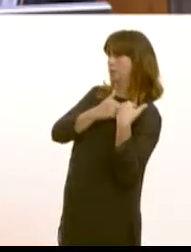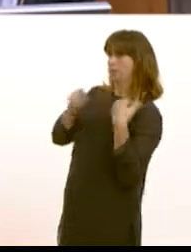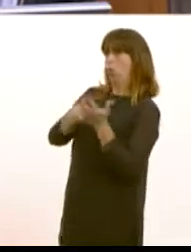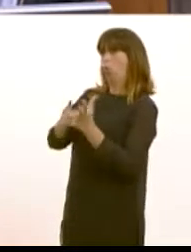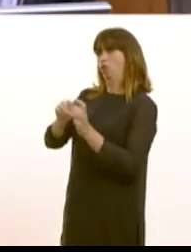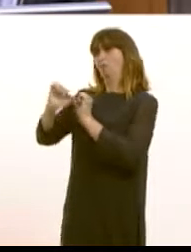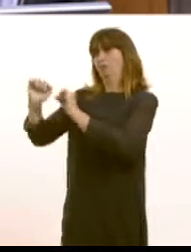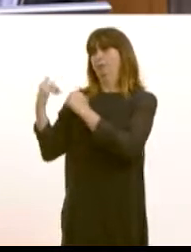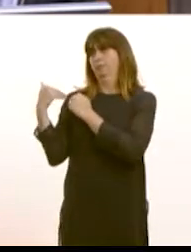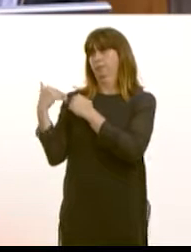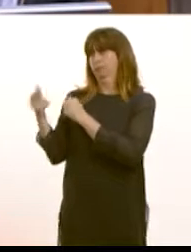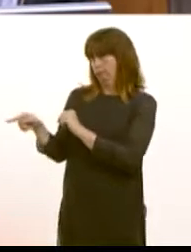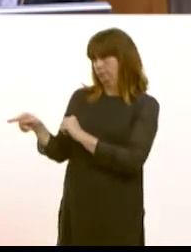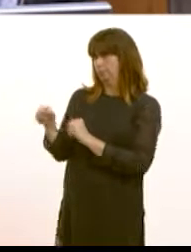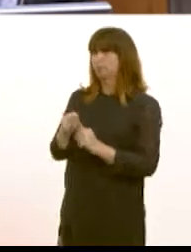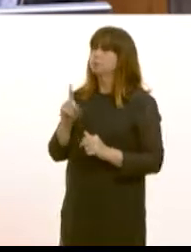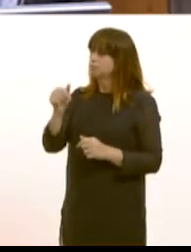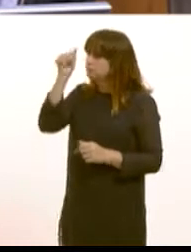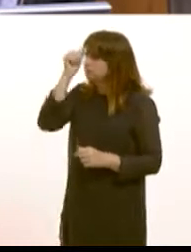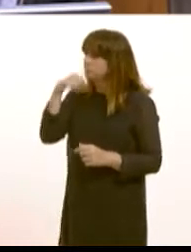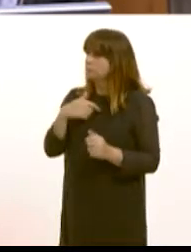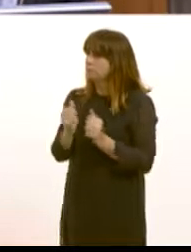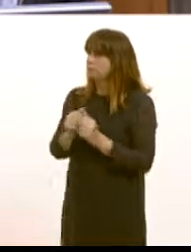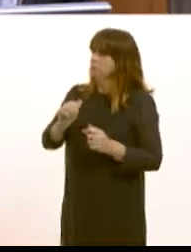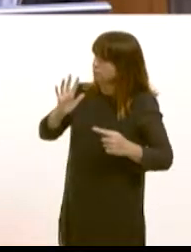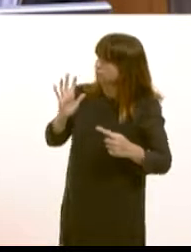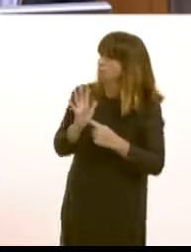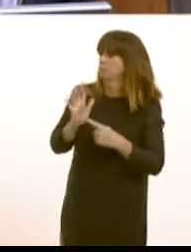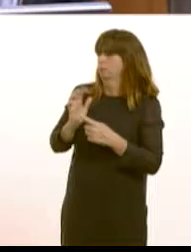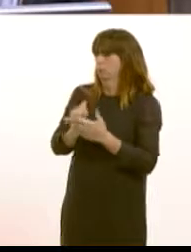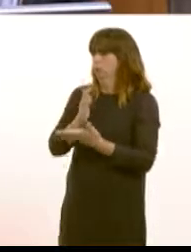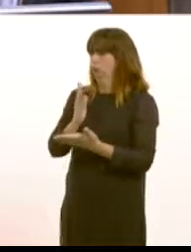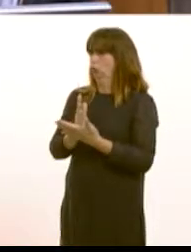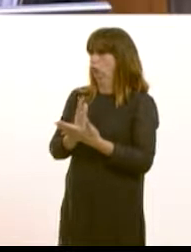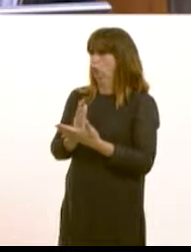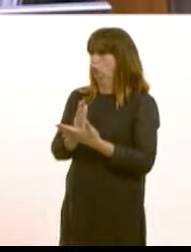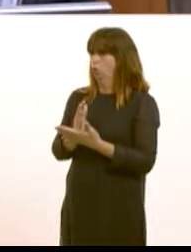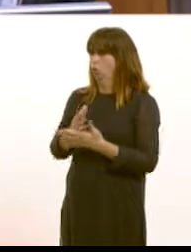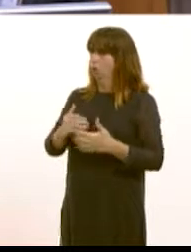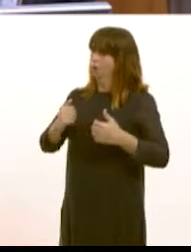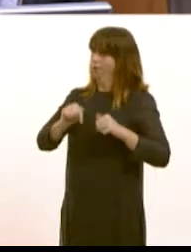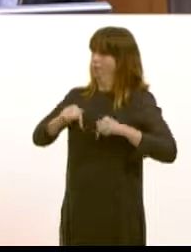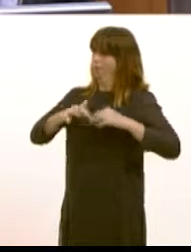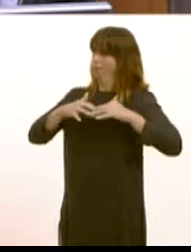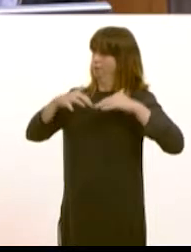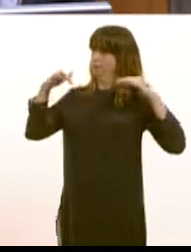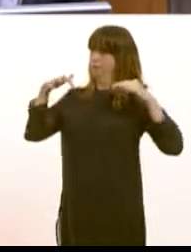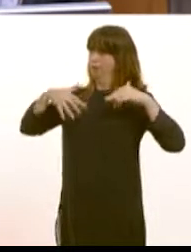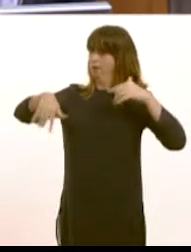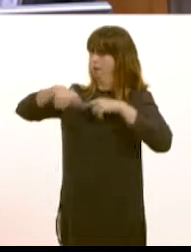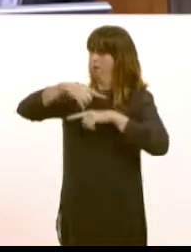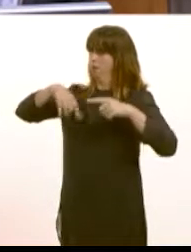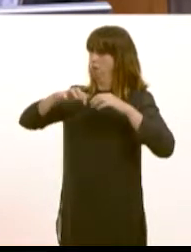point it is crucial to ensure that this assembly has the responsibility